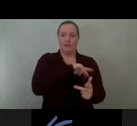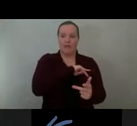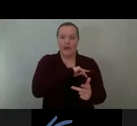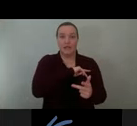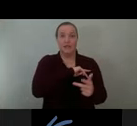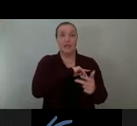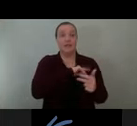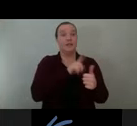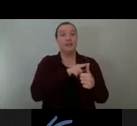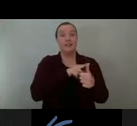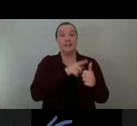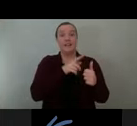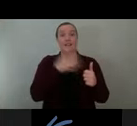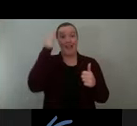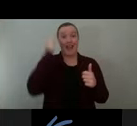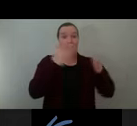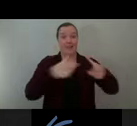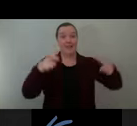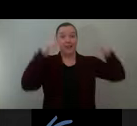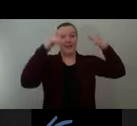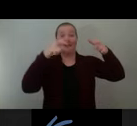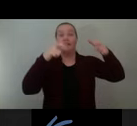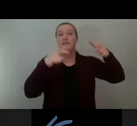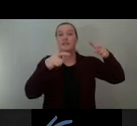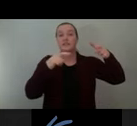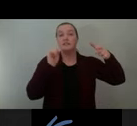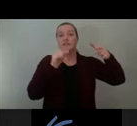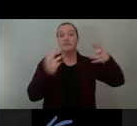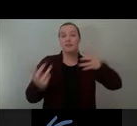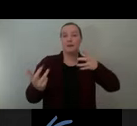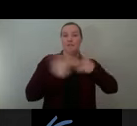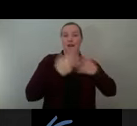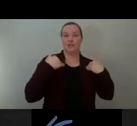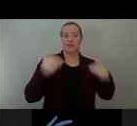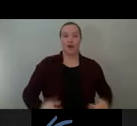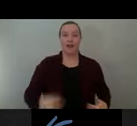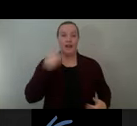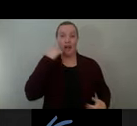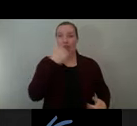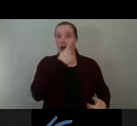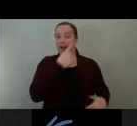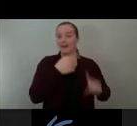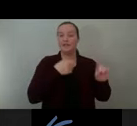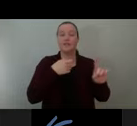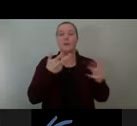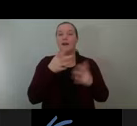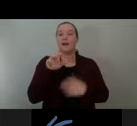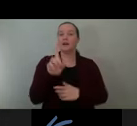head is wrapped in a vinyl film to match the body, and the eyes are made of dome traffic mirrors with vinyl irises.